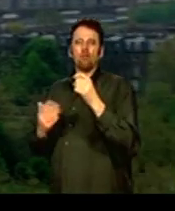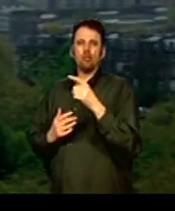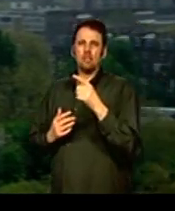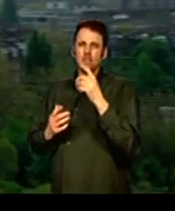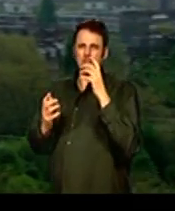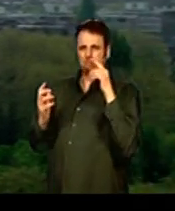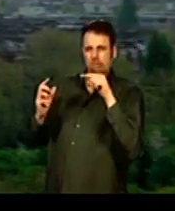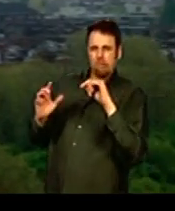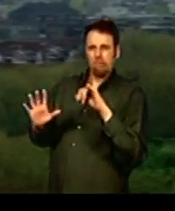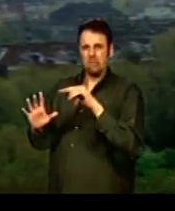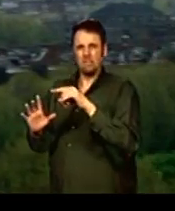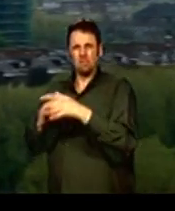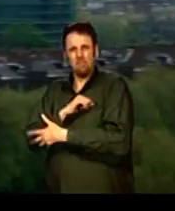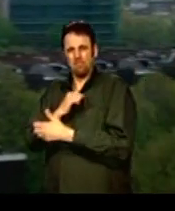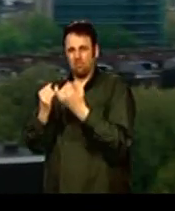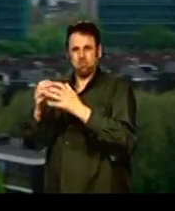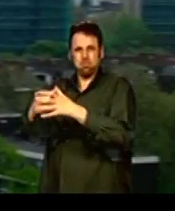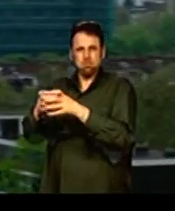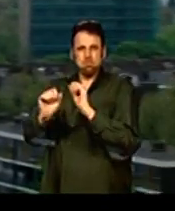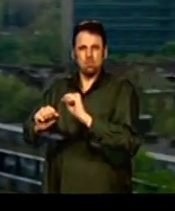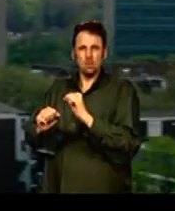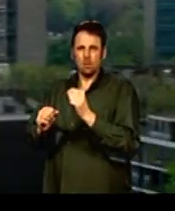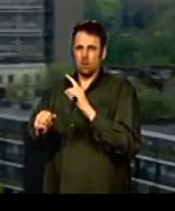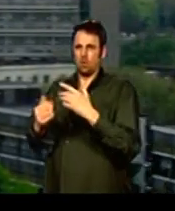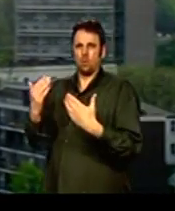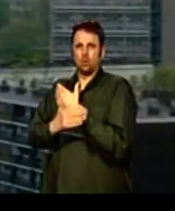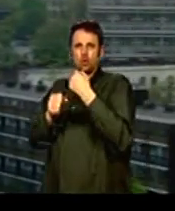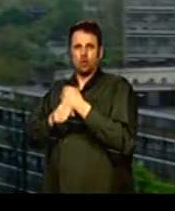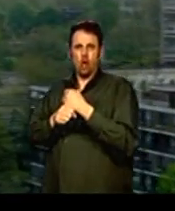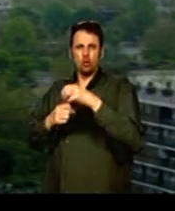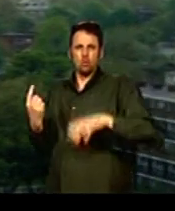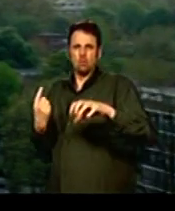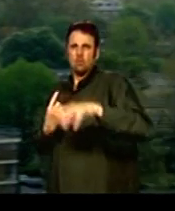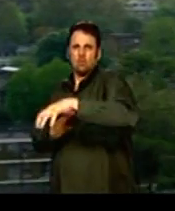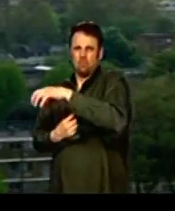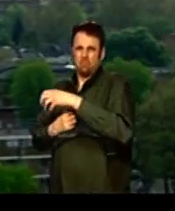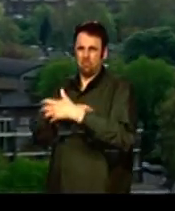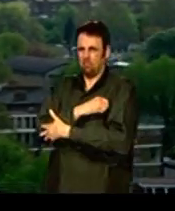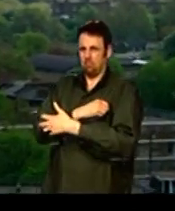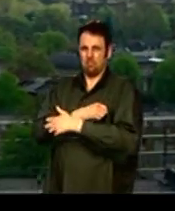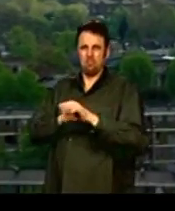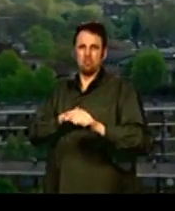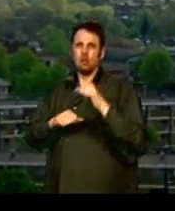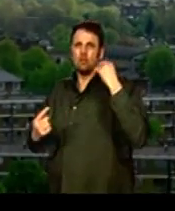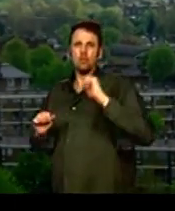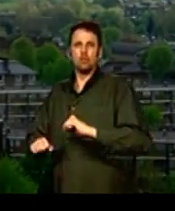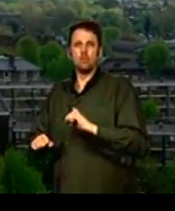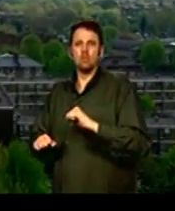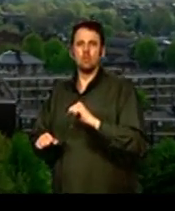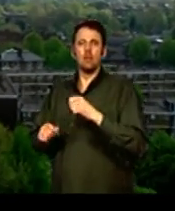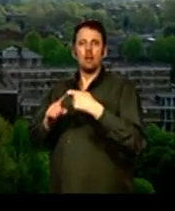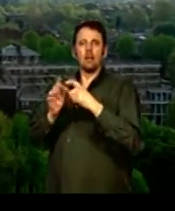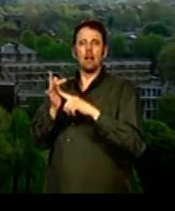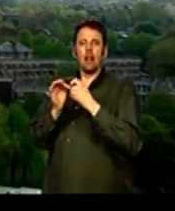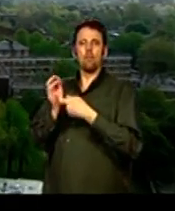is why most new churches were built in Britain's poorest neighborhoods and I've come to Kilburn Park in North London to visit the Church of St